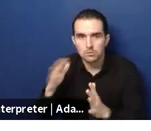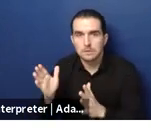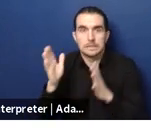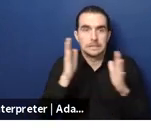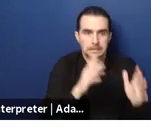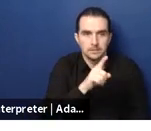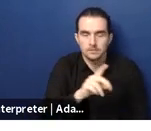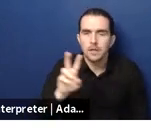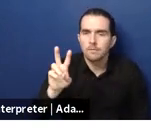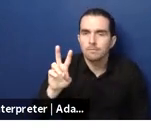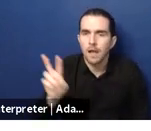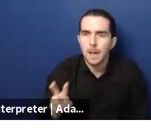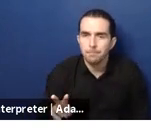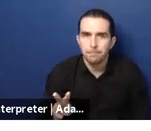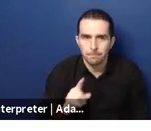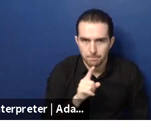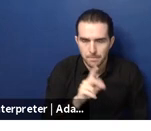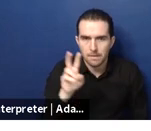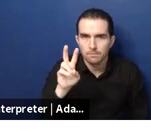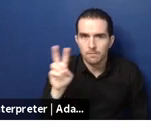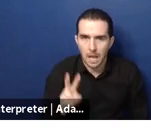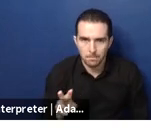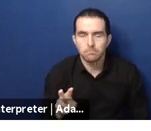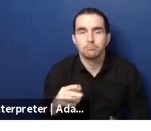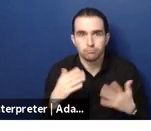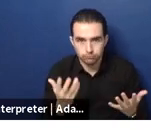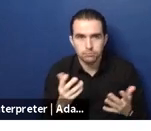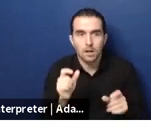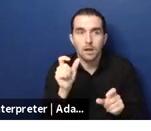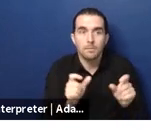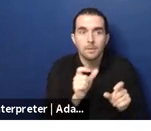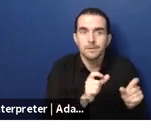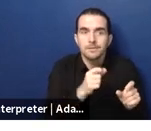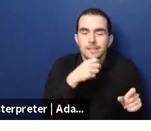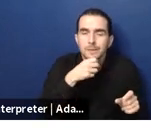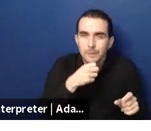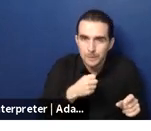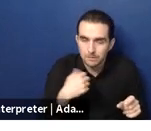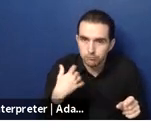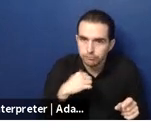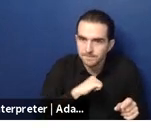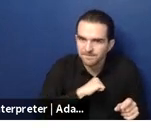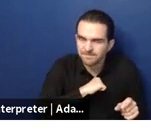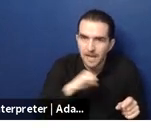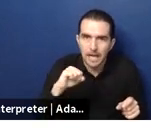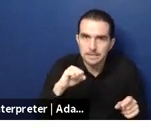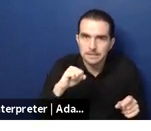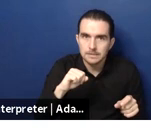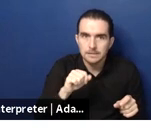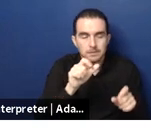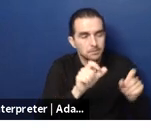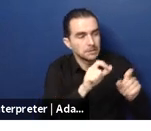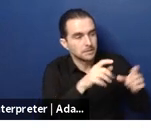looking at how to support um older persons um in the community it's called the intergenerational self-help club